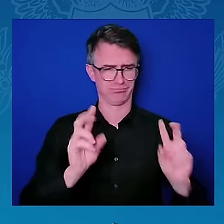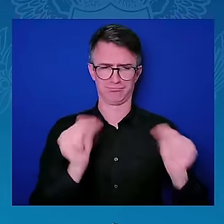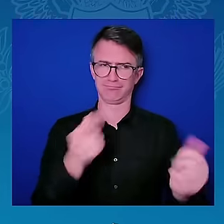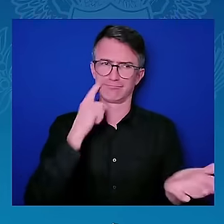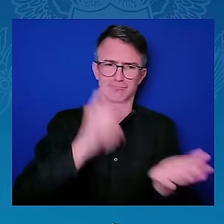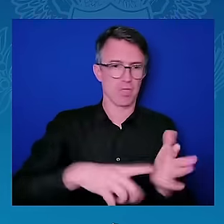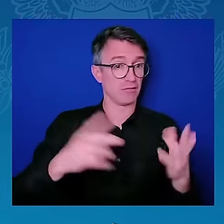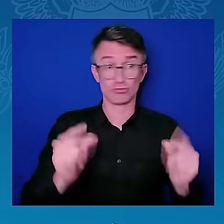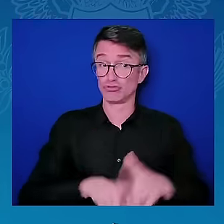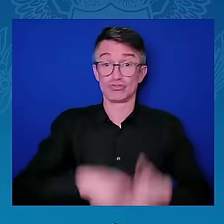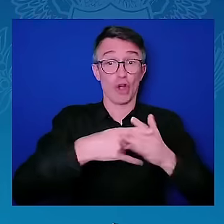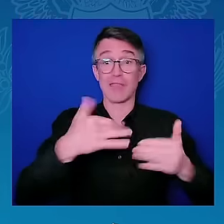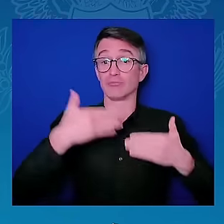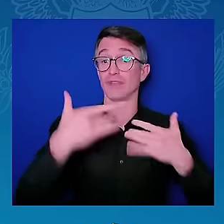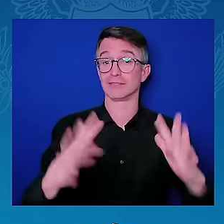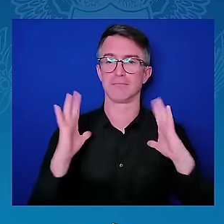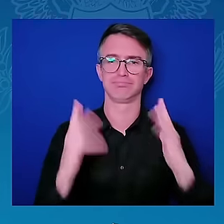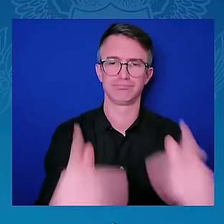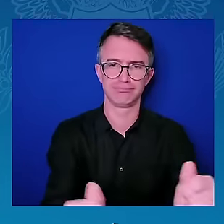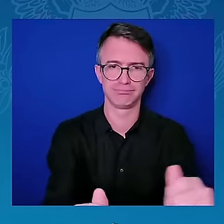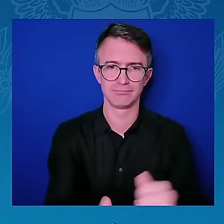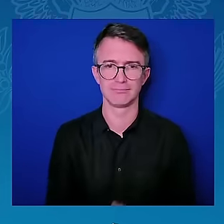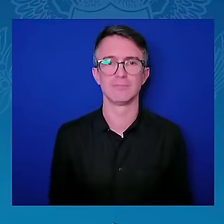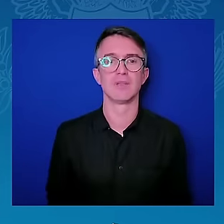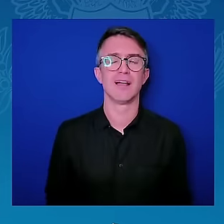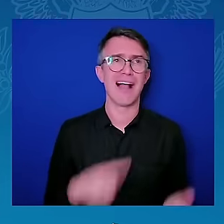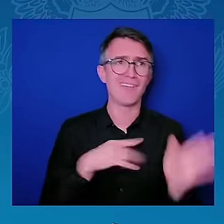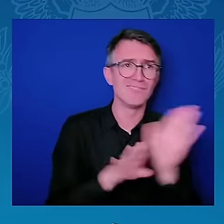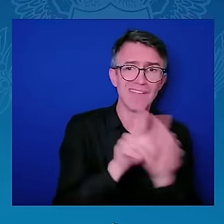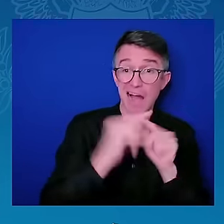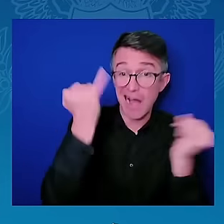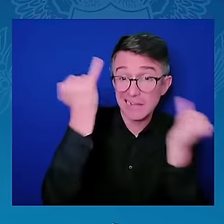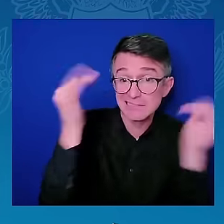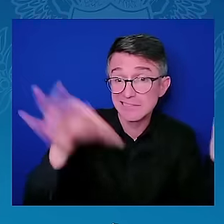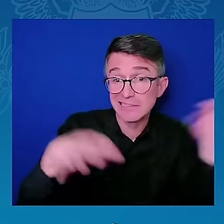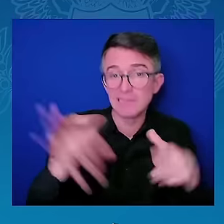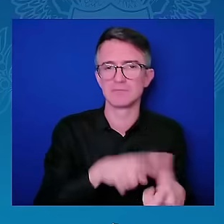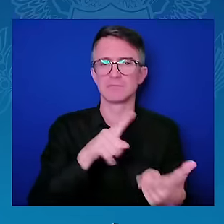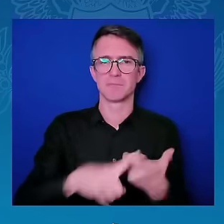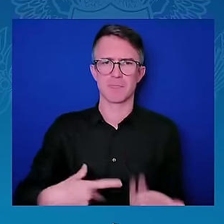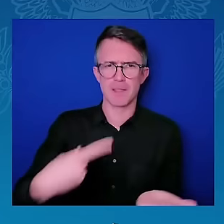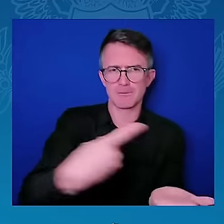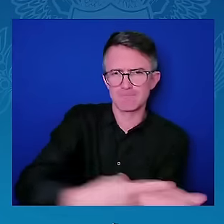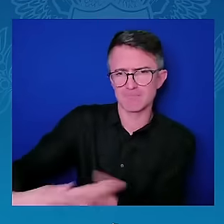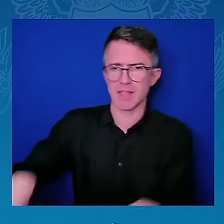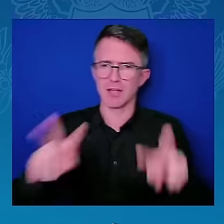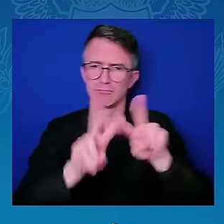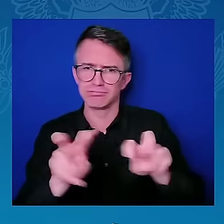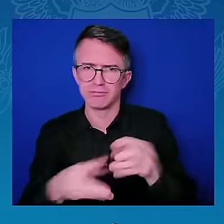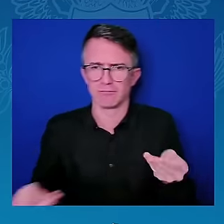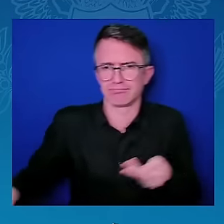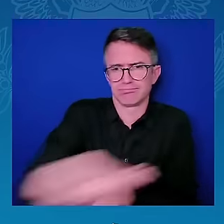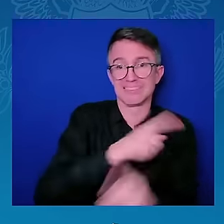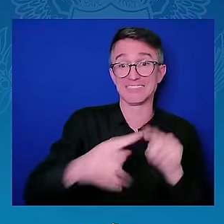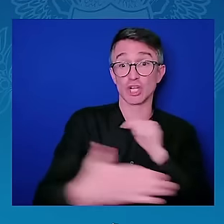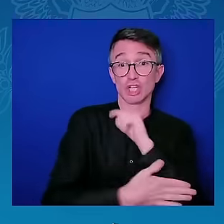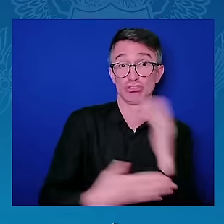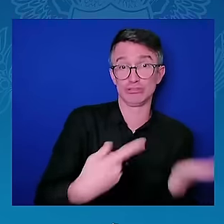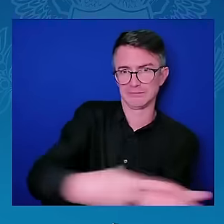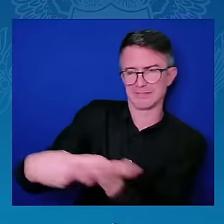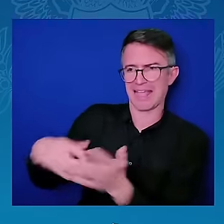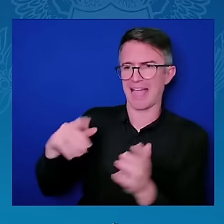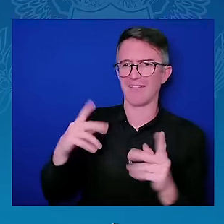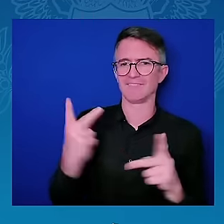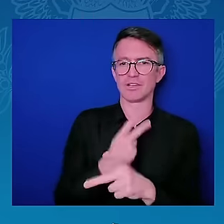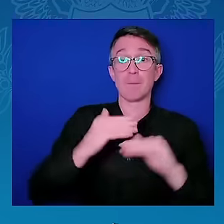Kenya deeply understands that their future is tied to how they trade with countries around the world. And